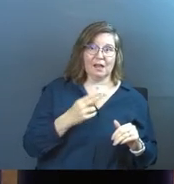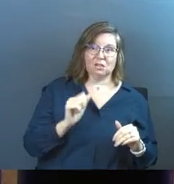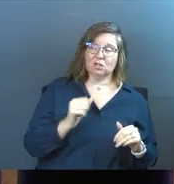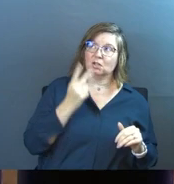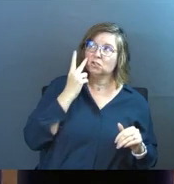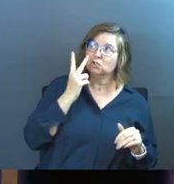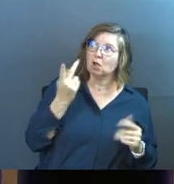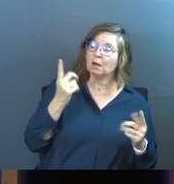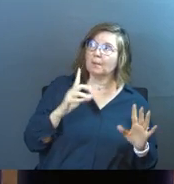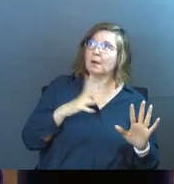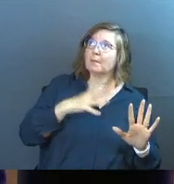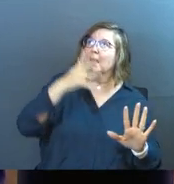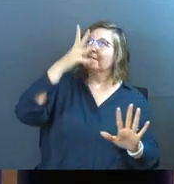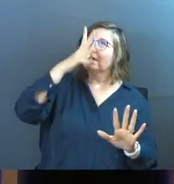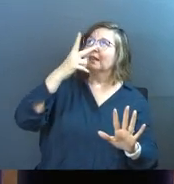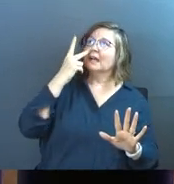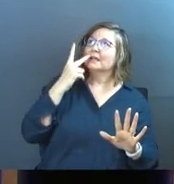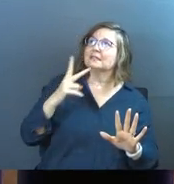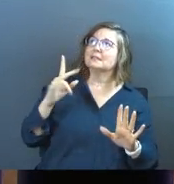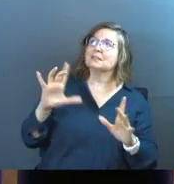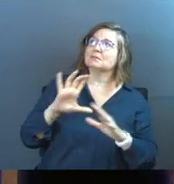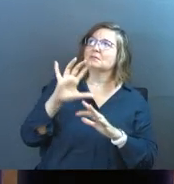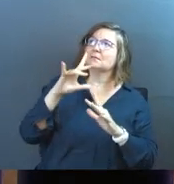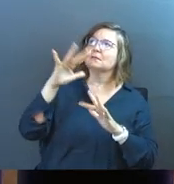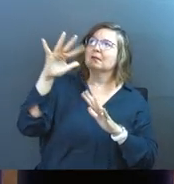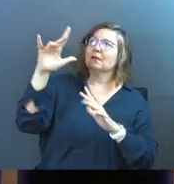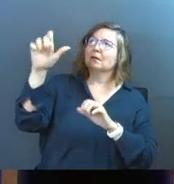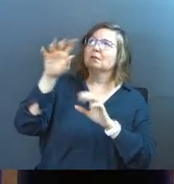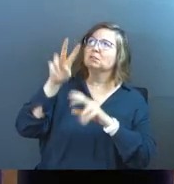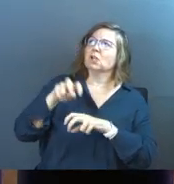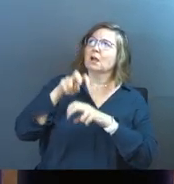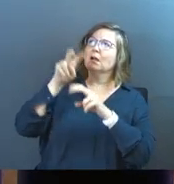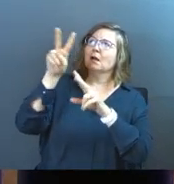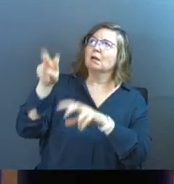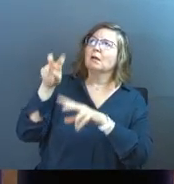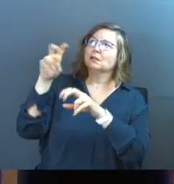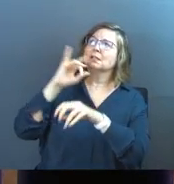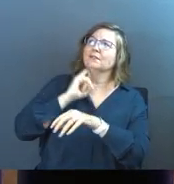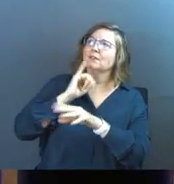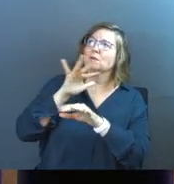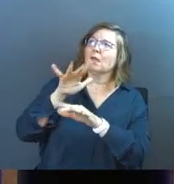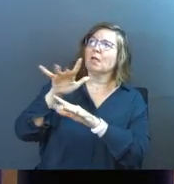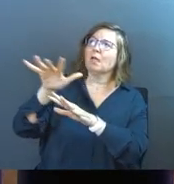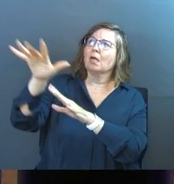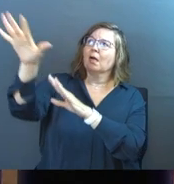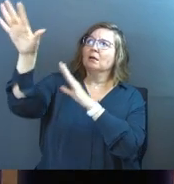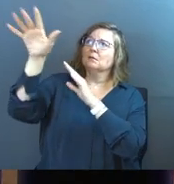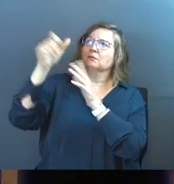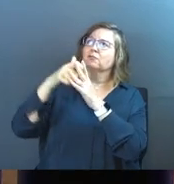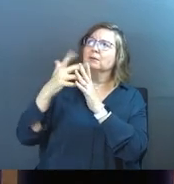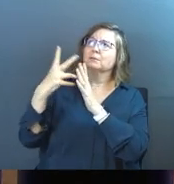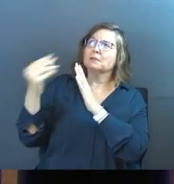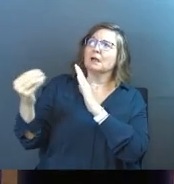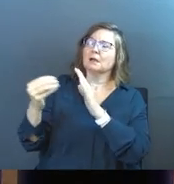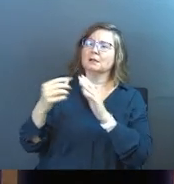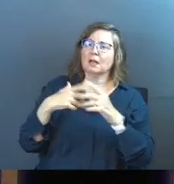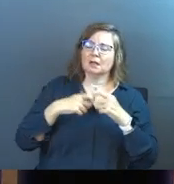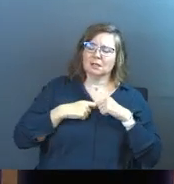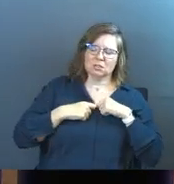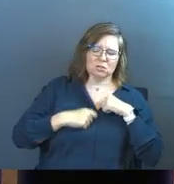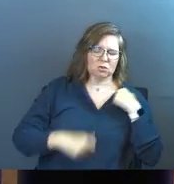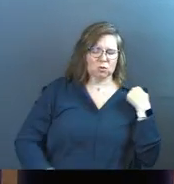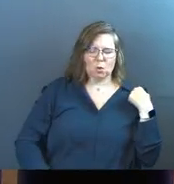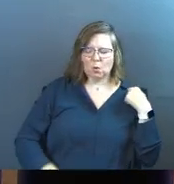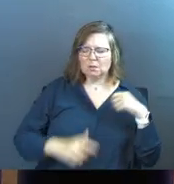the process happening and cried out, my father, my father, I see the chariots and charioteers of Israel. And as they disappeared from sight, Elisha tore his